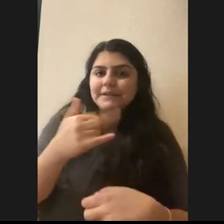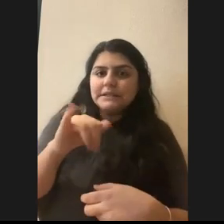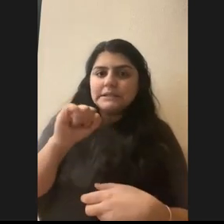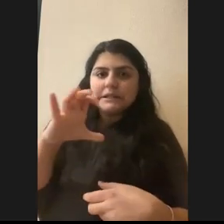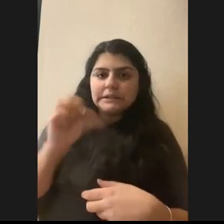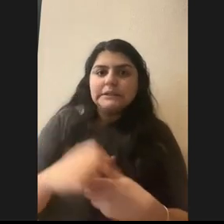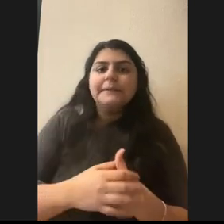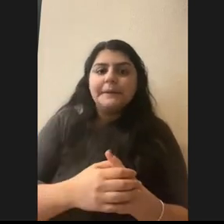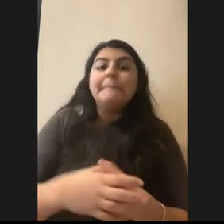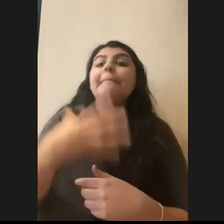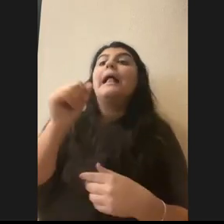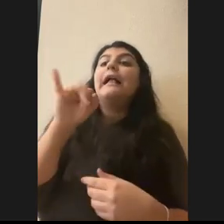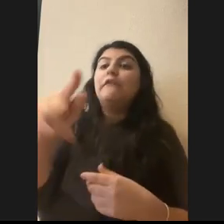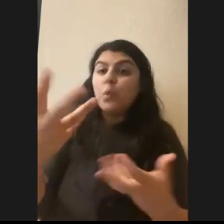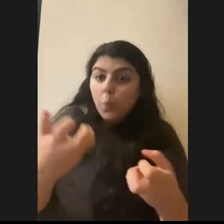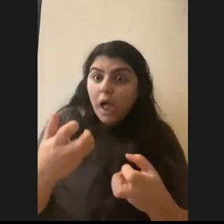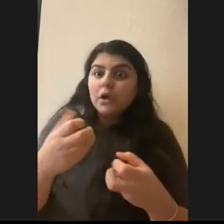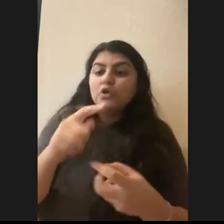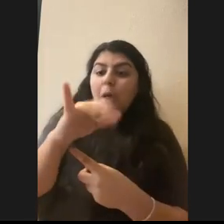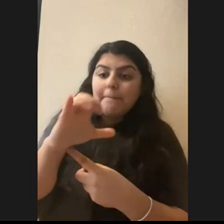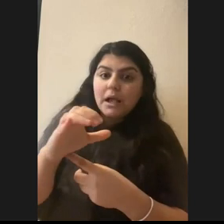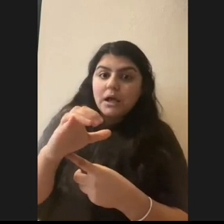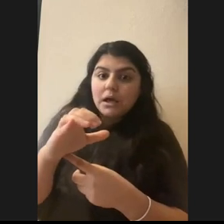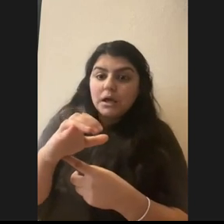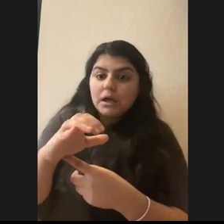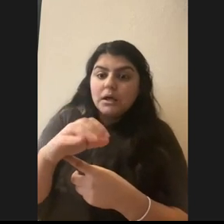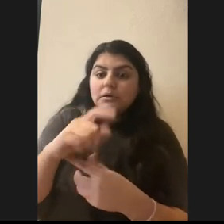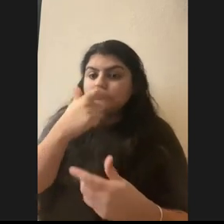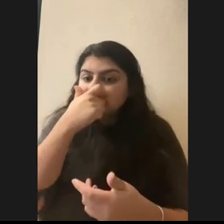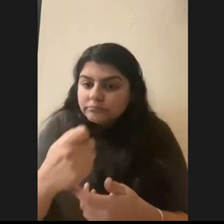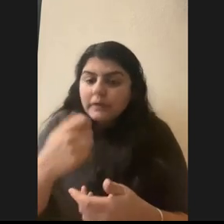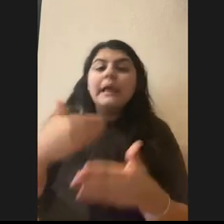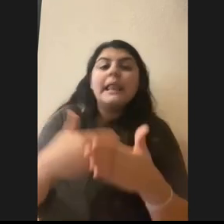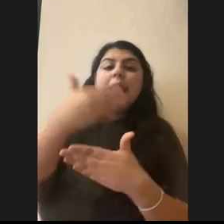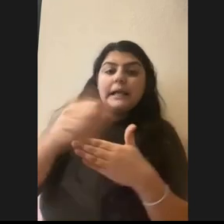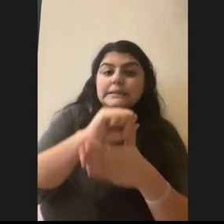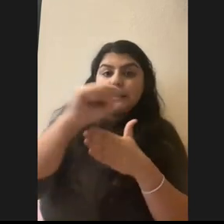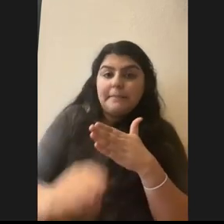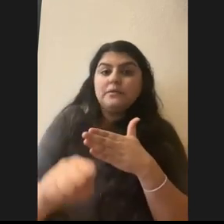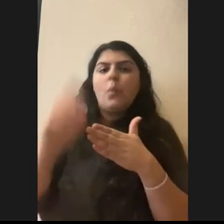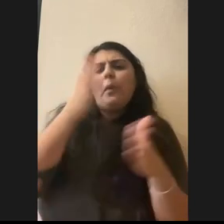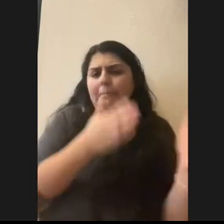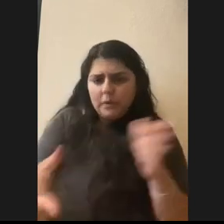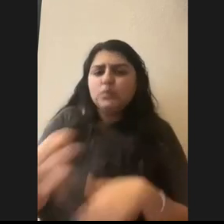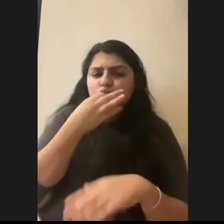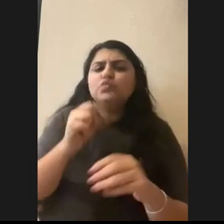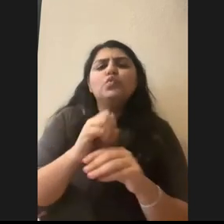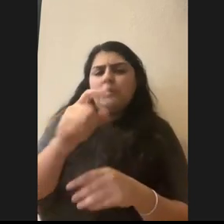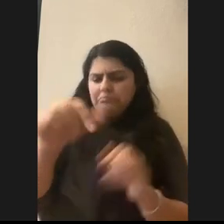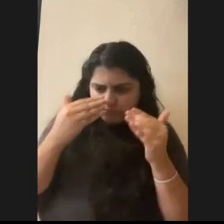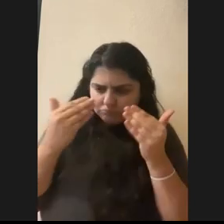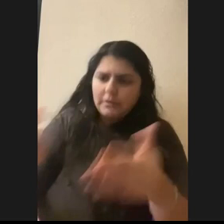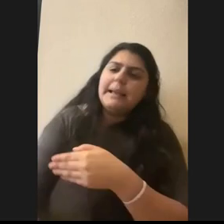you want a topic covered in one of these sessions next semester, we're going to start planning those soon. So feel free to shoot me an email, uh,